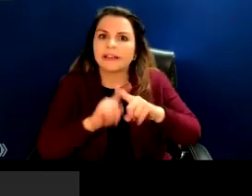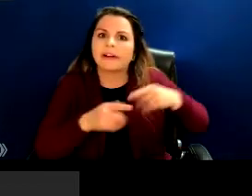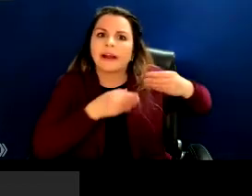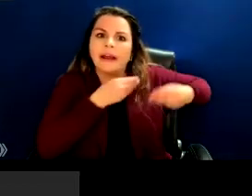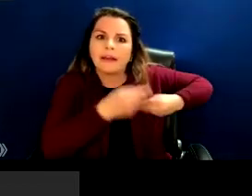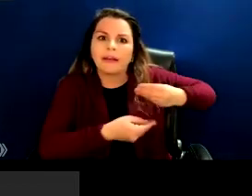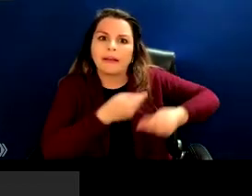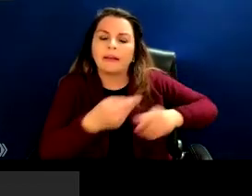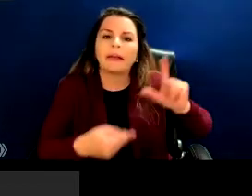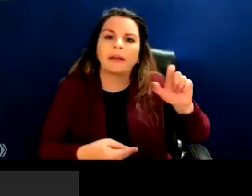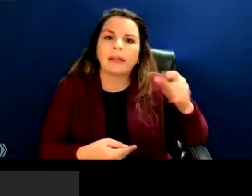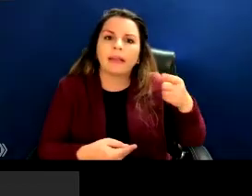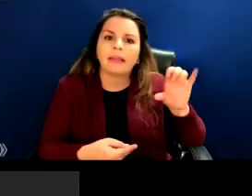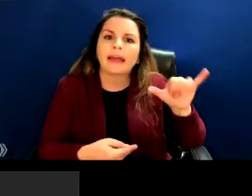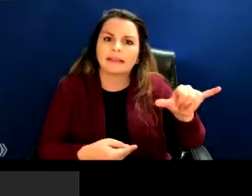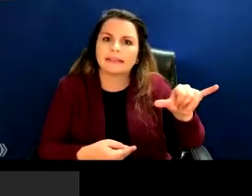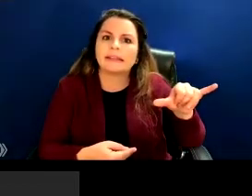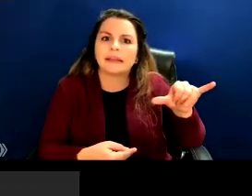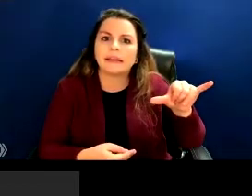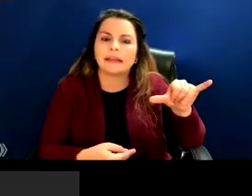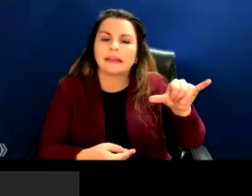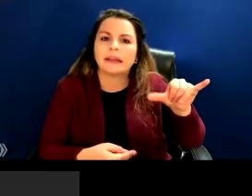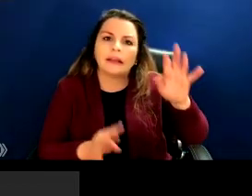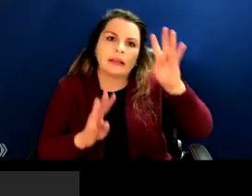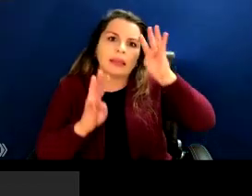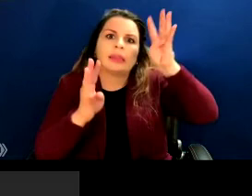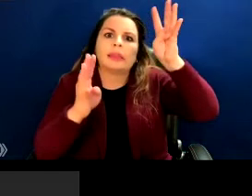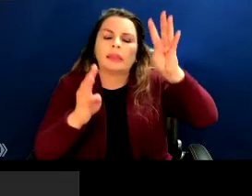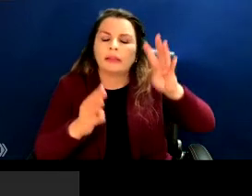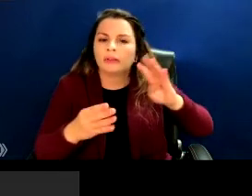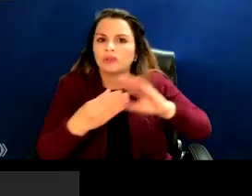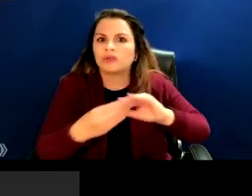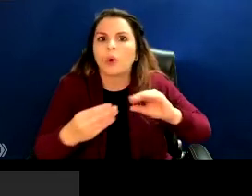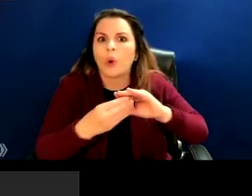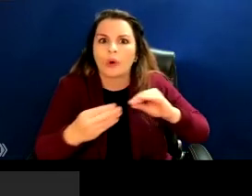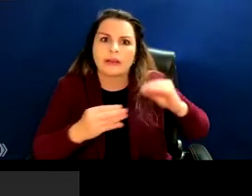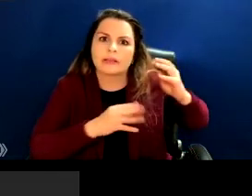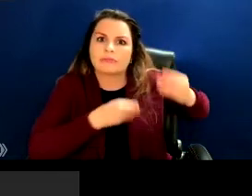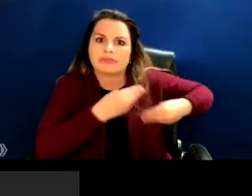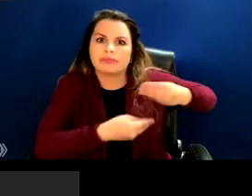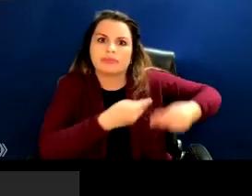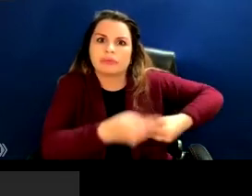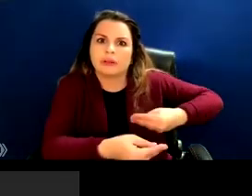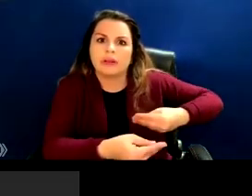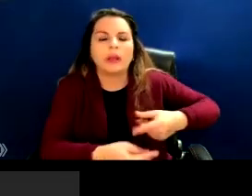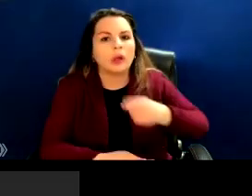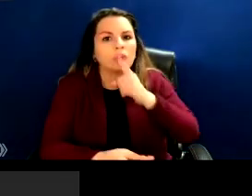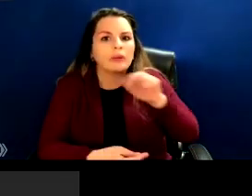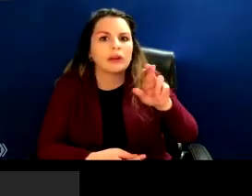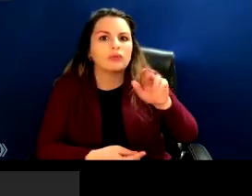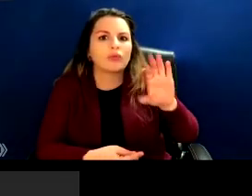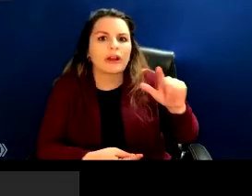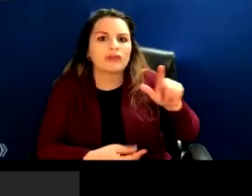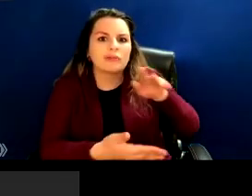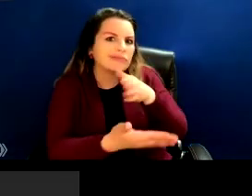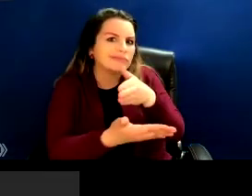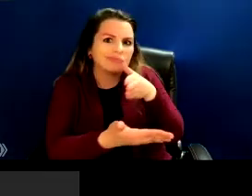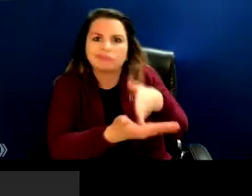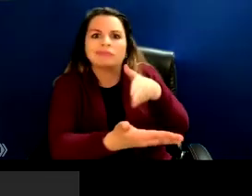racial, racially biased ideas,